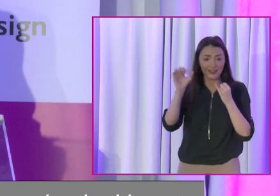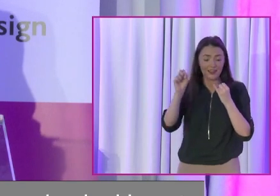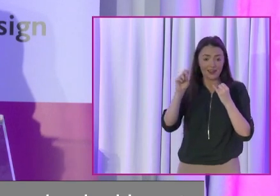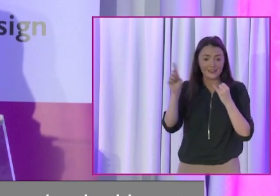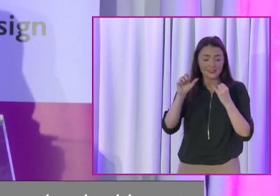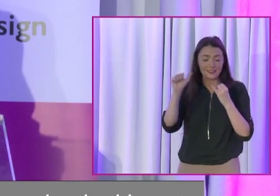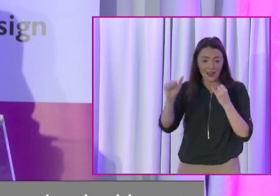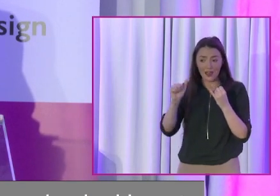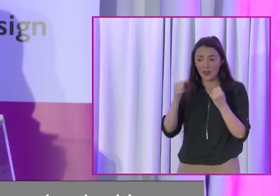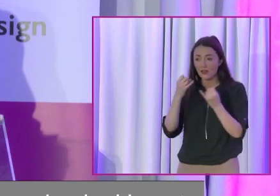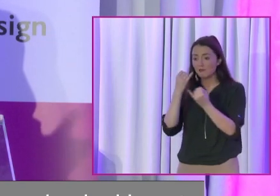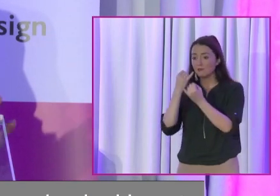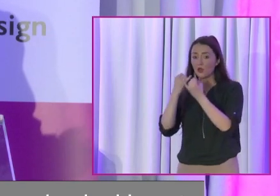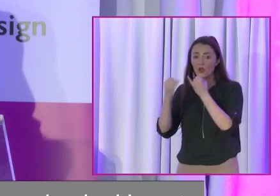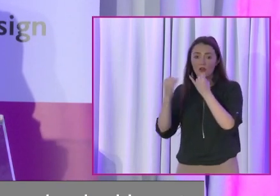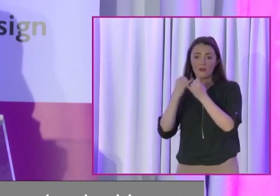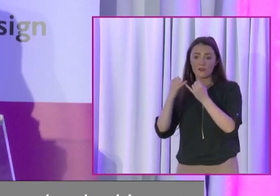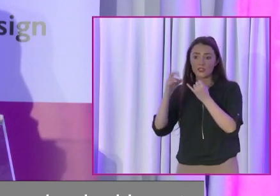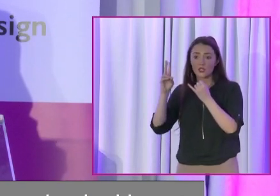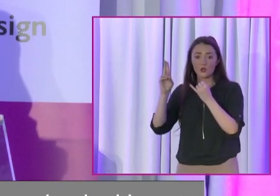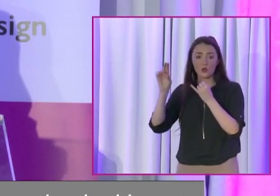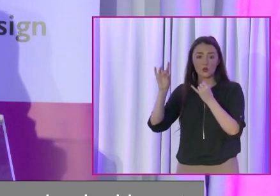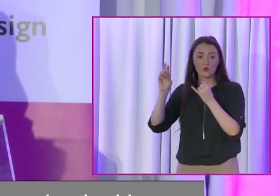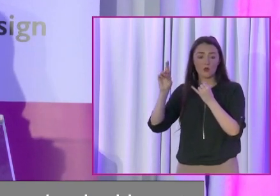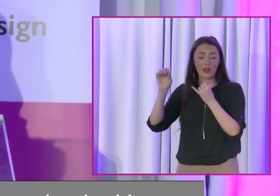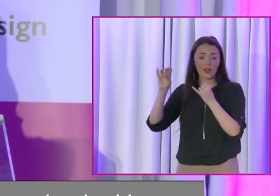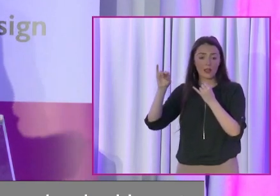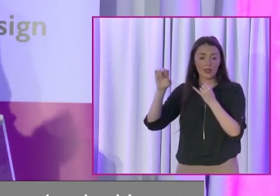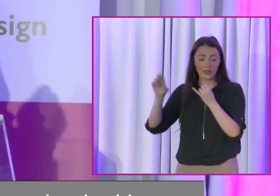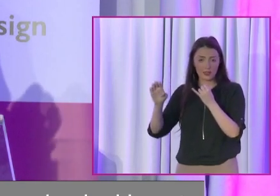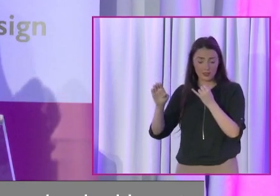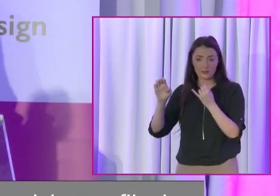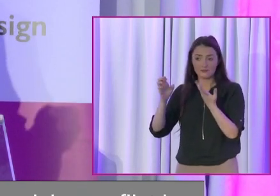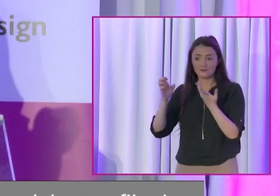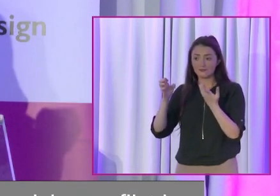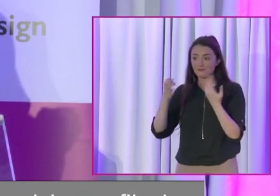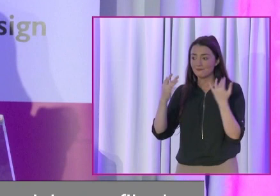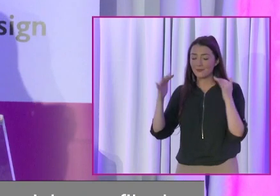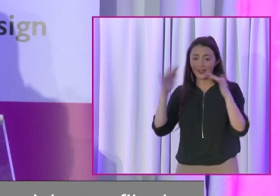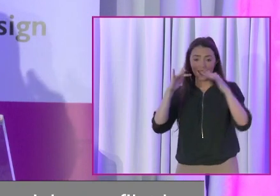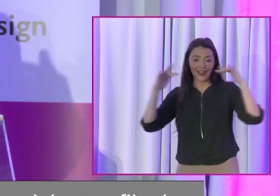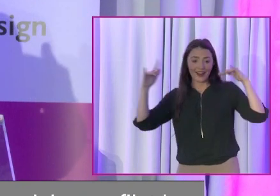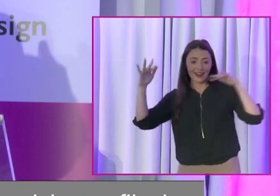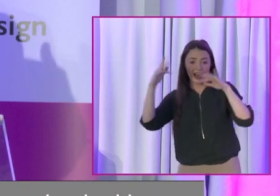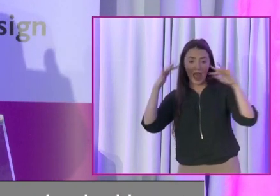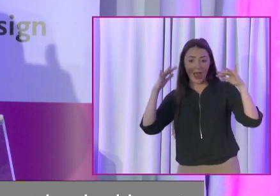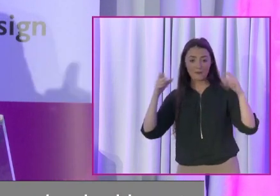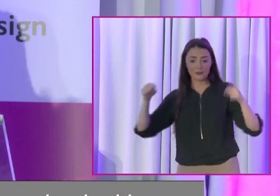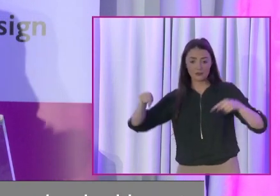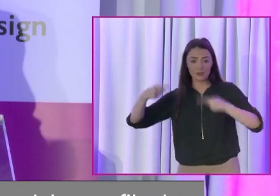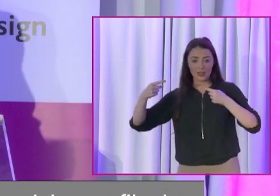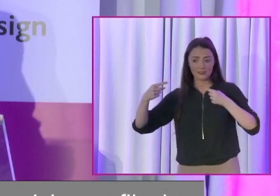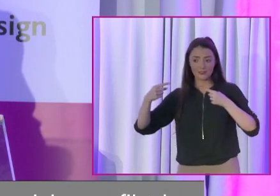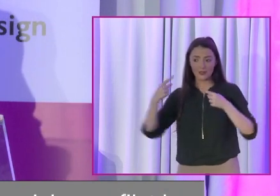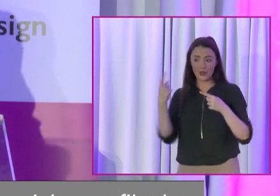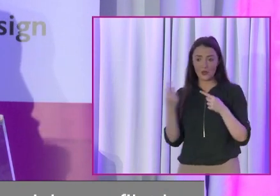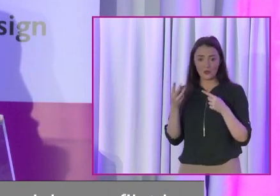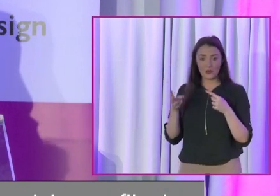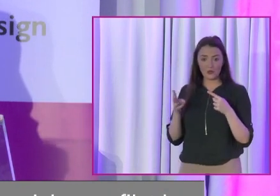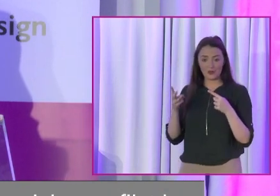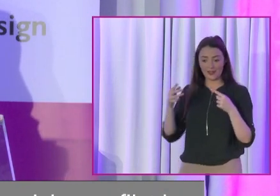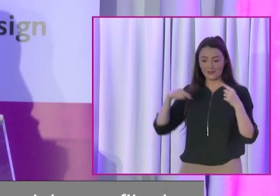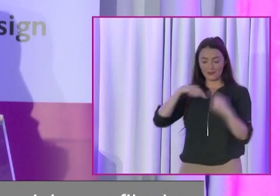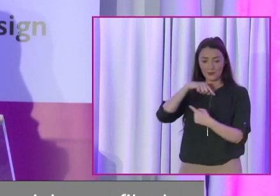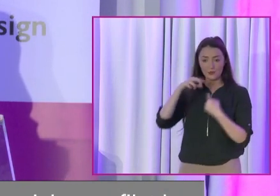conflict in Ukraine, the climate challenge. I actually believe that the only way we're going to survive as a